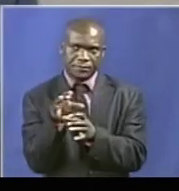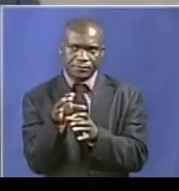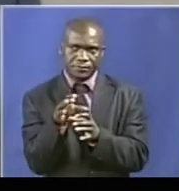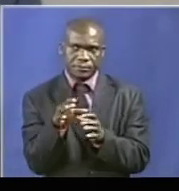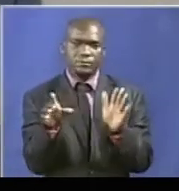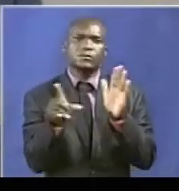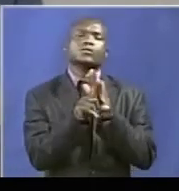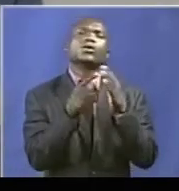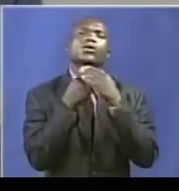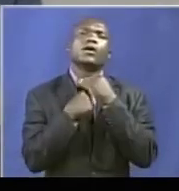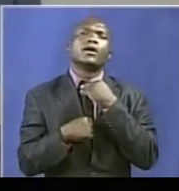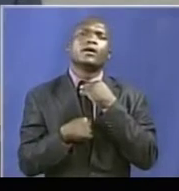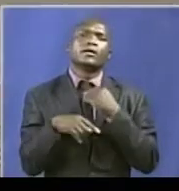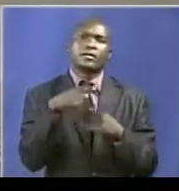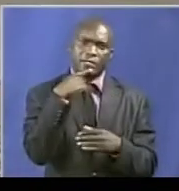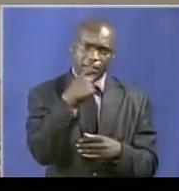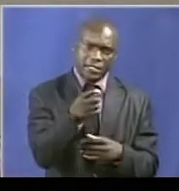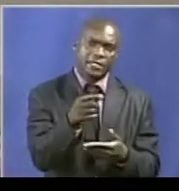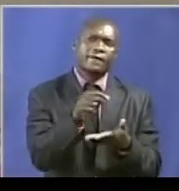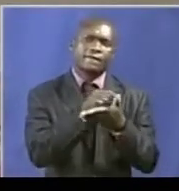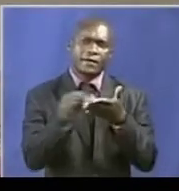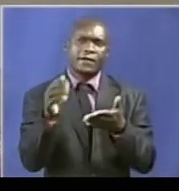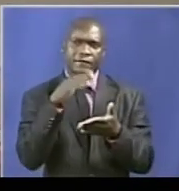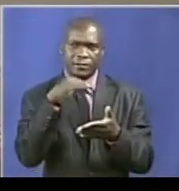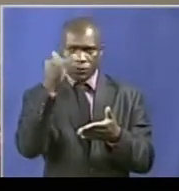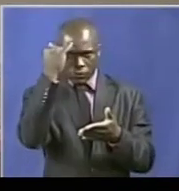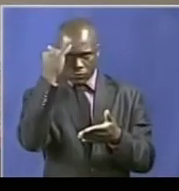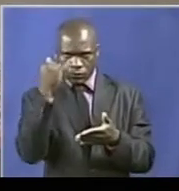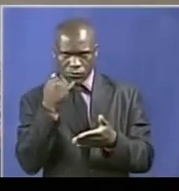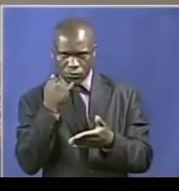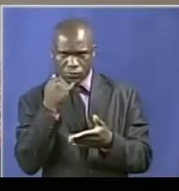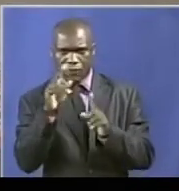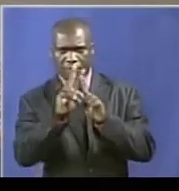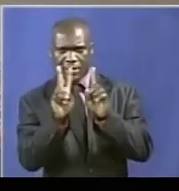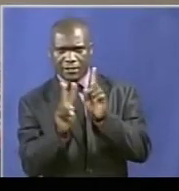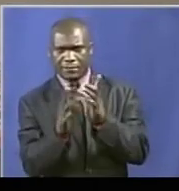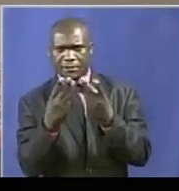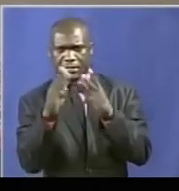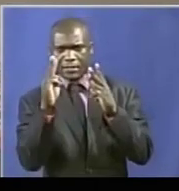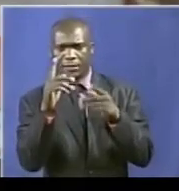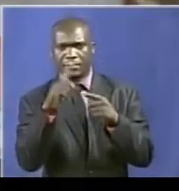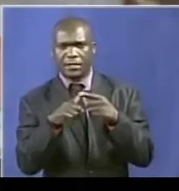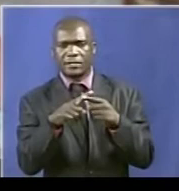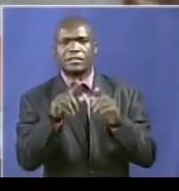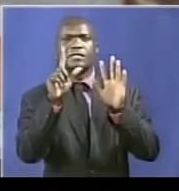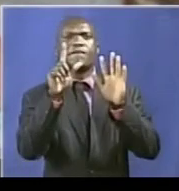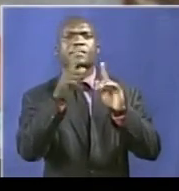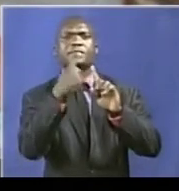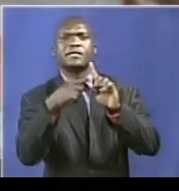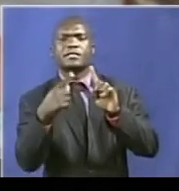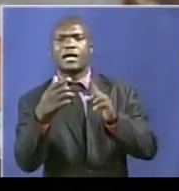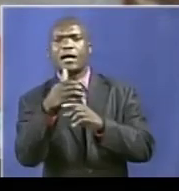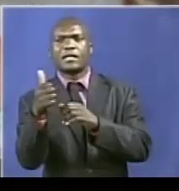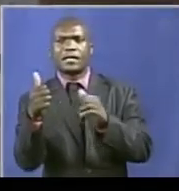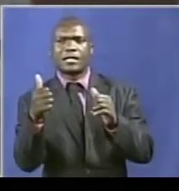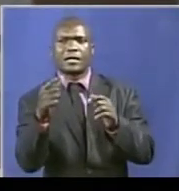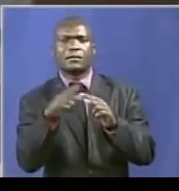have agreed that the dismissal of Comrade Joyce Mujuru from the post of vice president and the firing of seven cabinet ministers and a